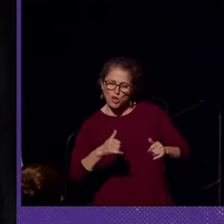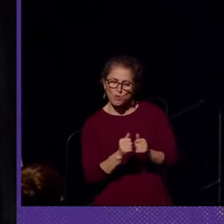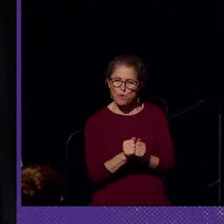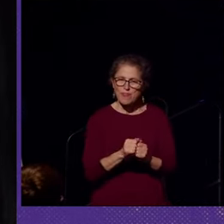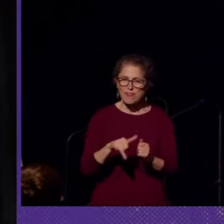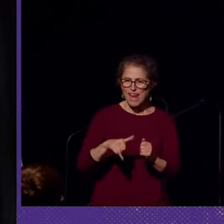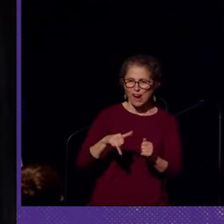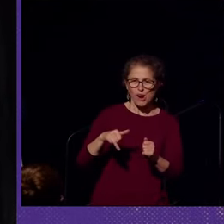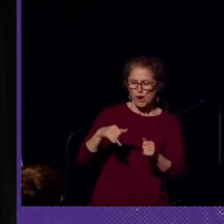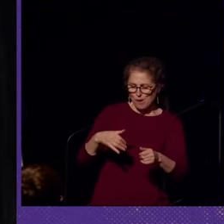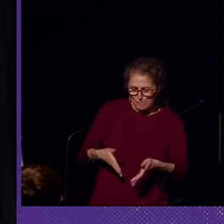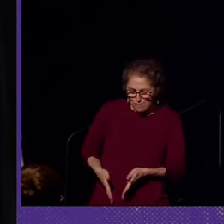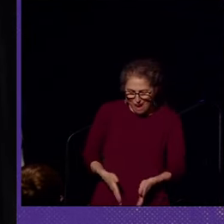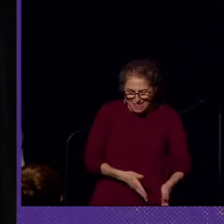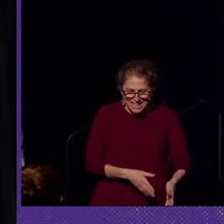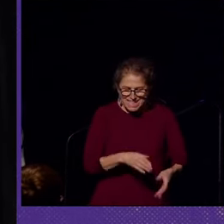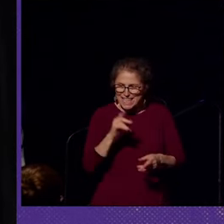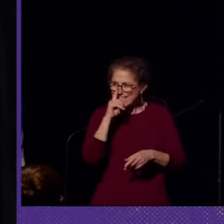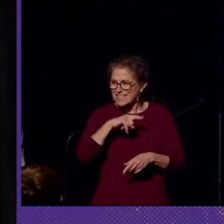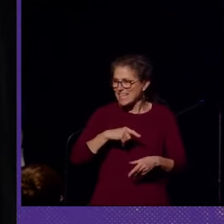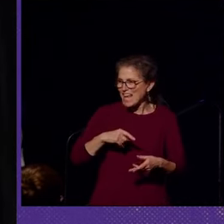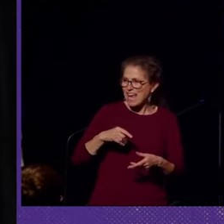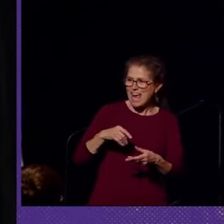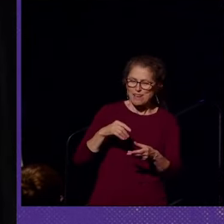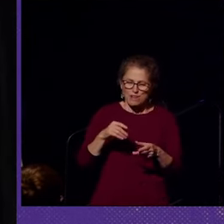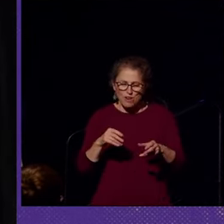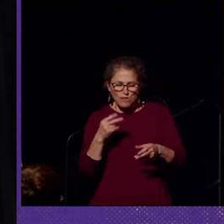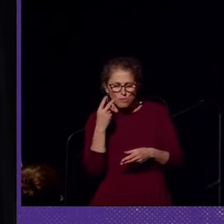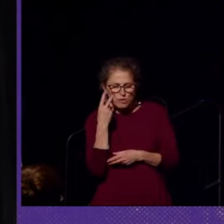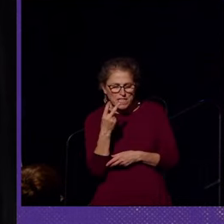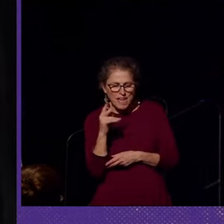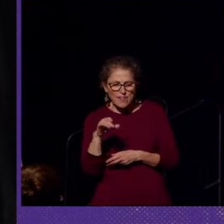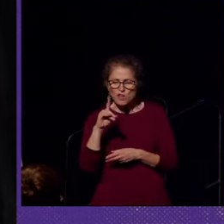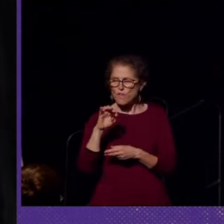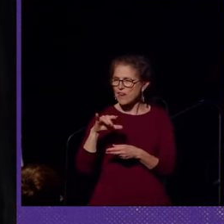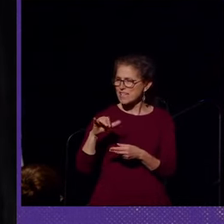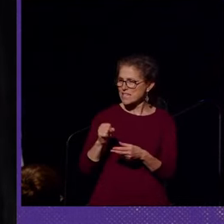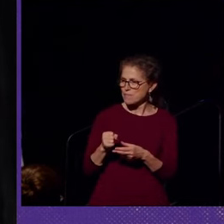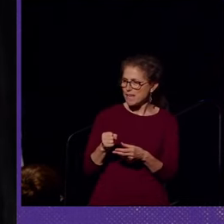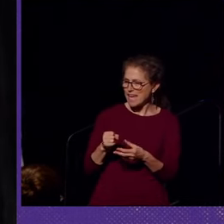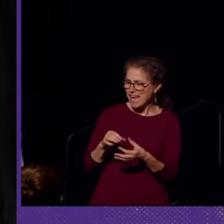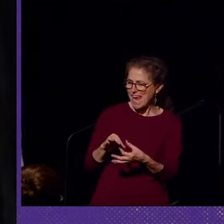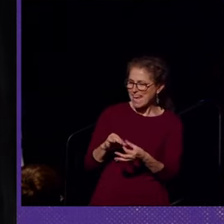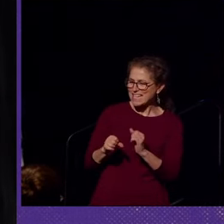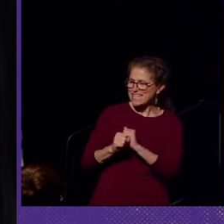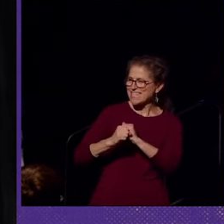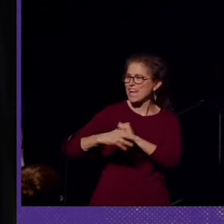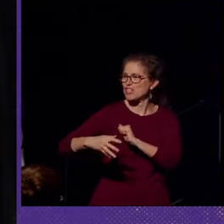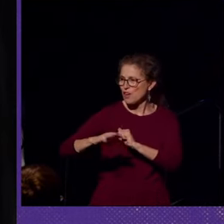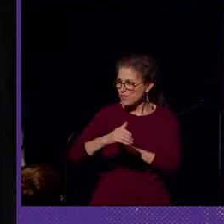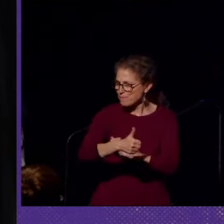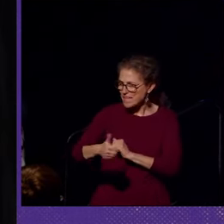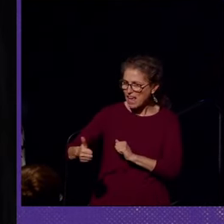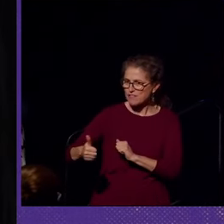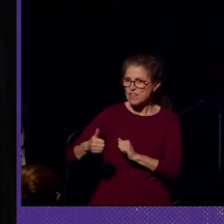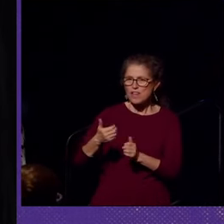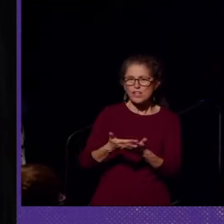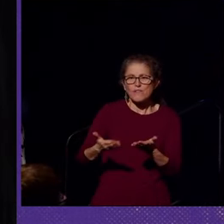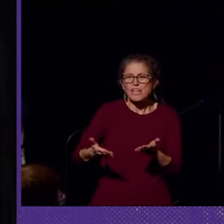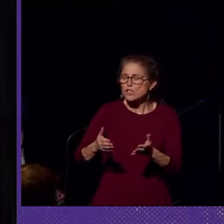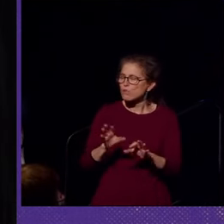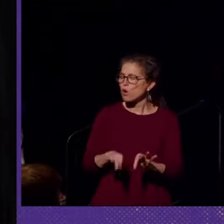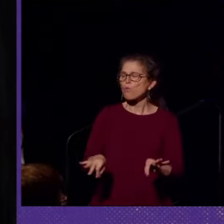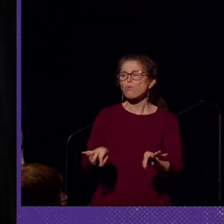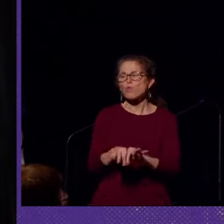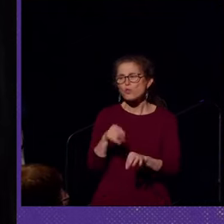prostheses and perceived their devices to be a prosthetic extension of themselves. And these devices were crucial